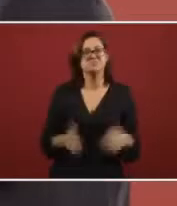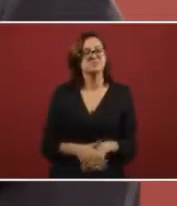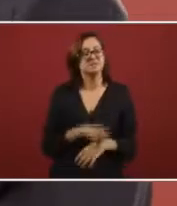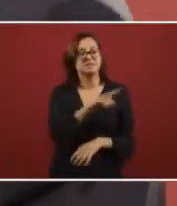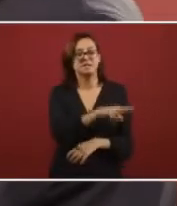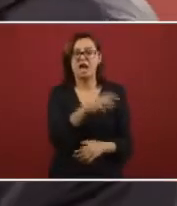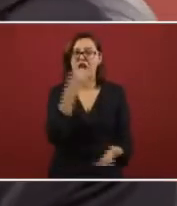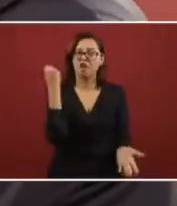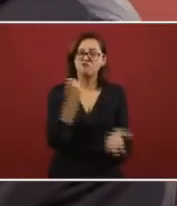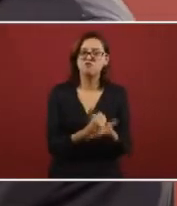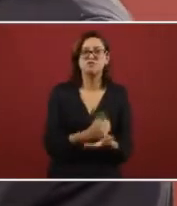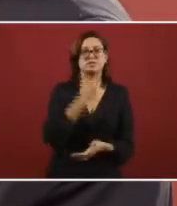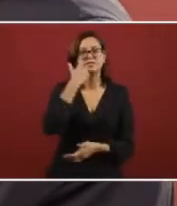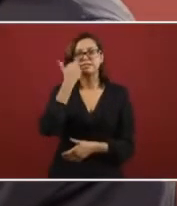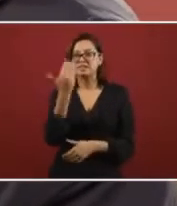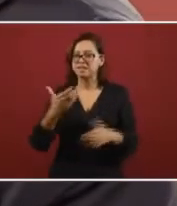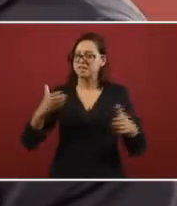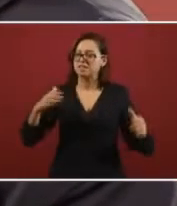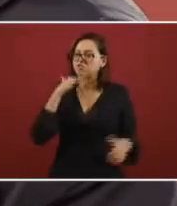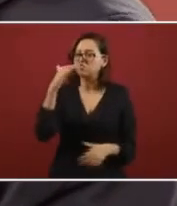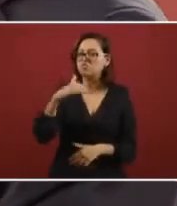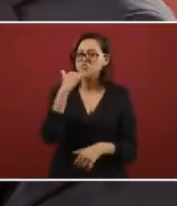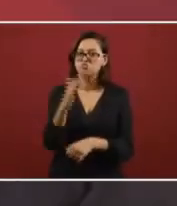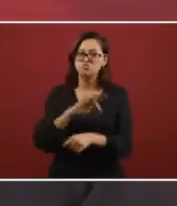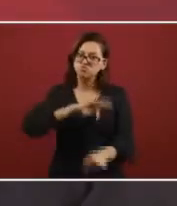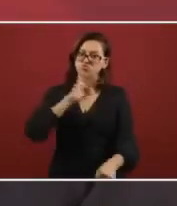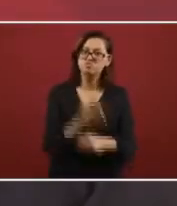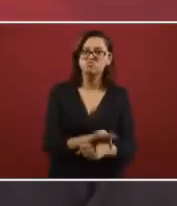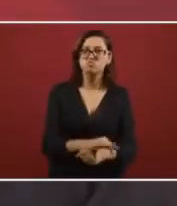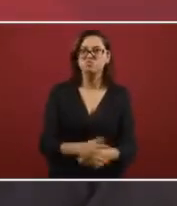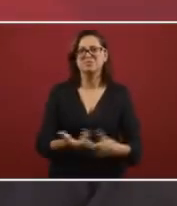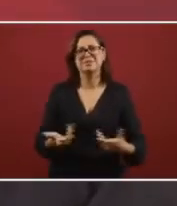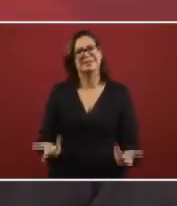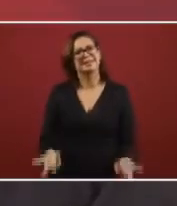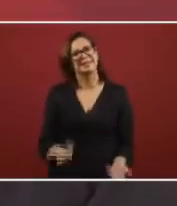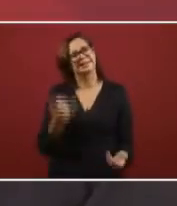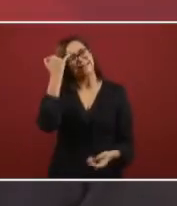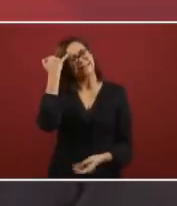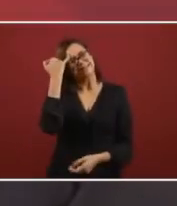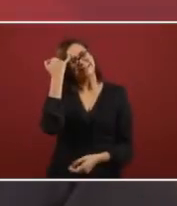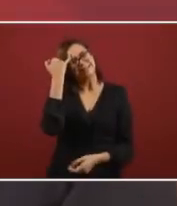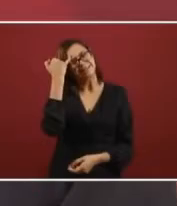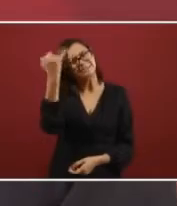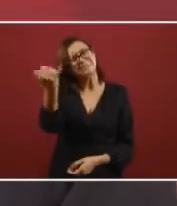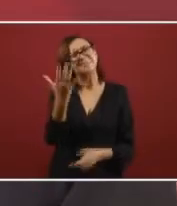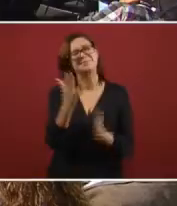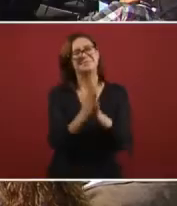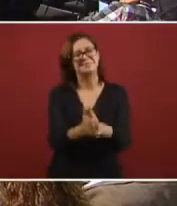They want us to continue the same regimen of corruption. Imagine defending